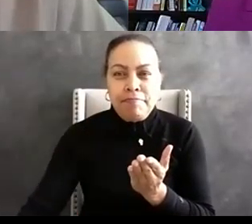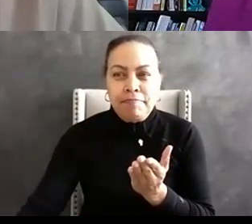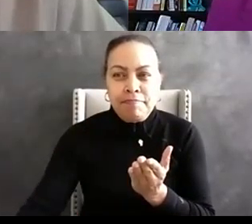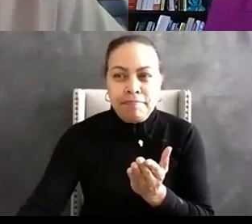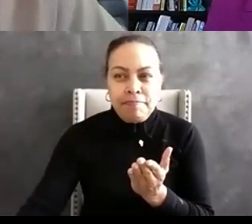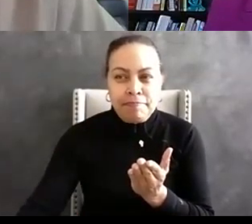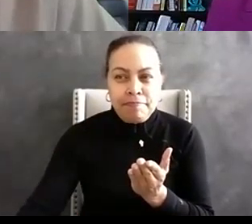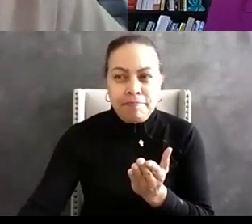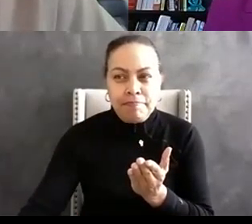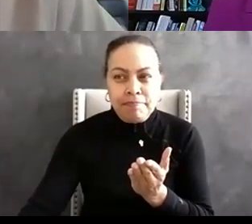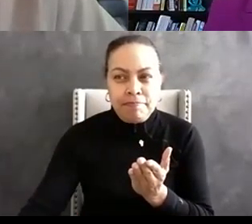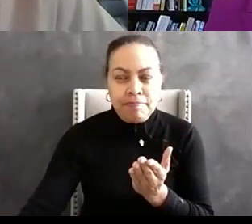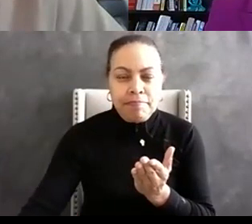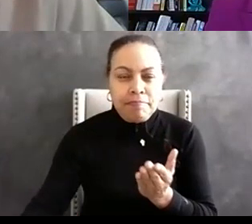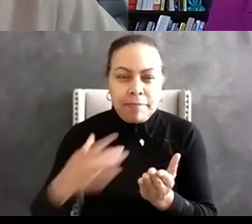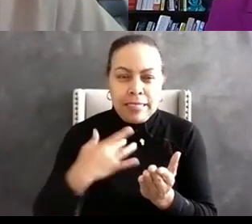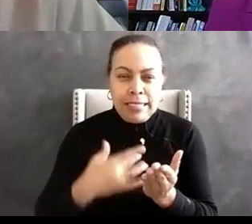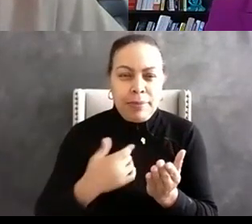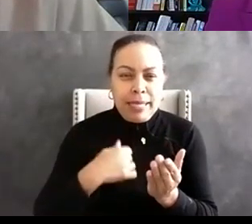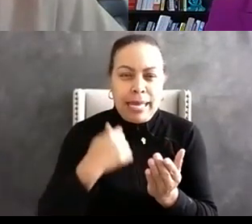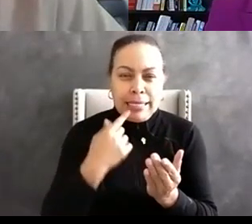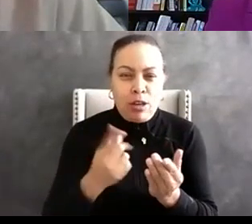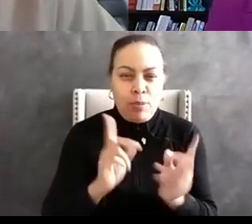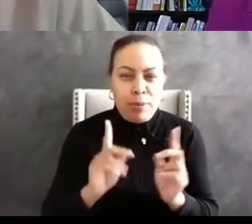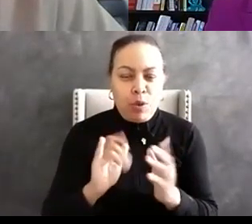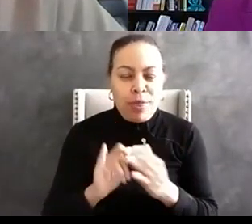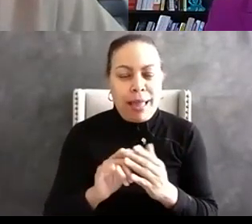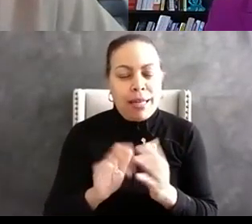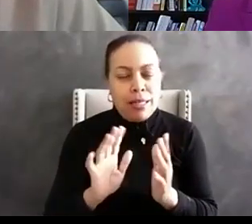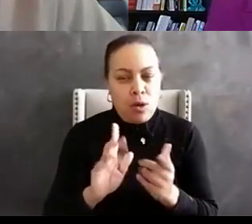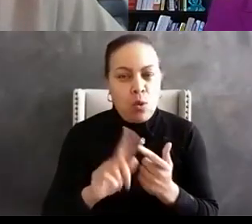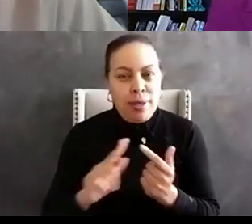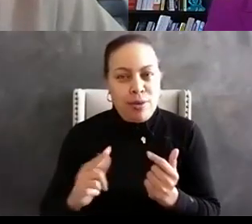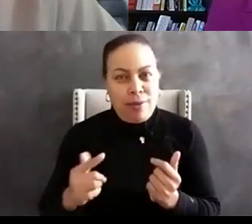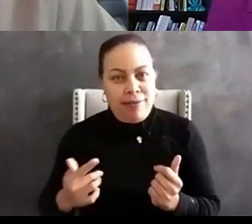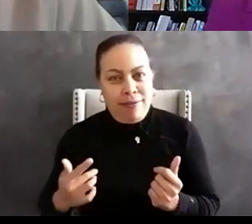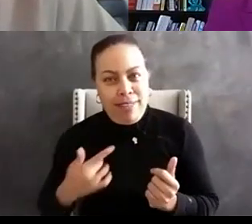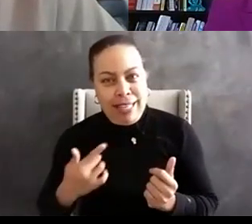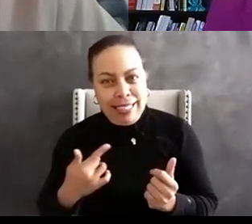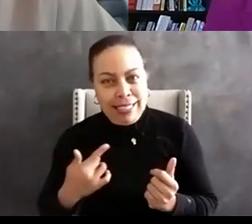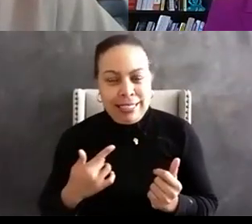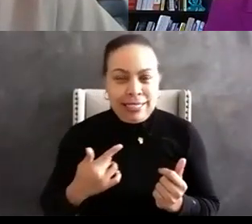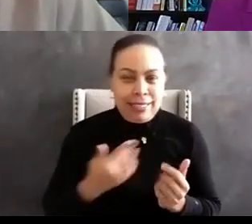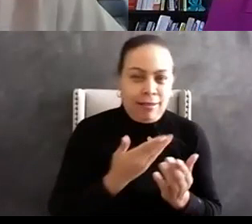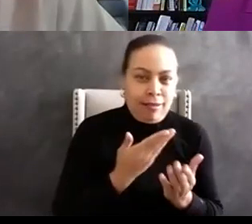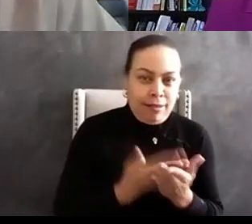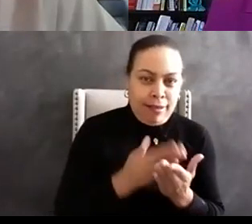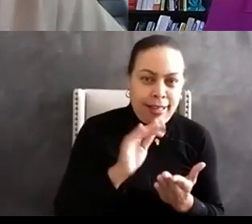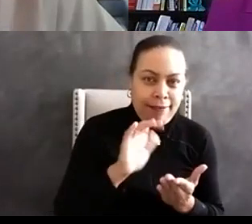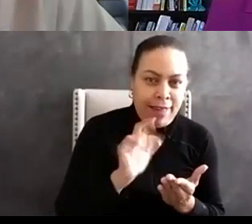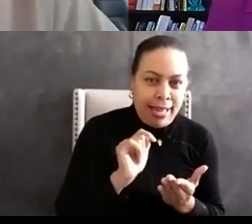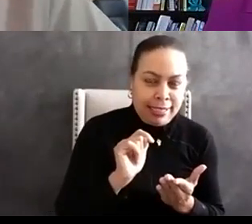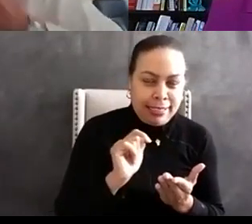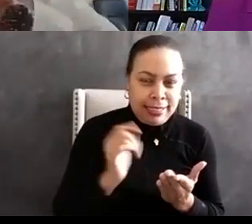hard to have um a you know when you got feelings versus a fact right i mean and there's some difference